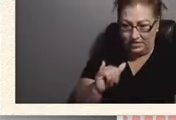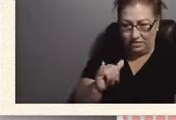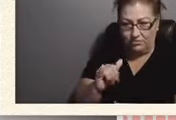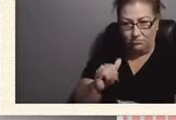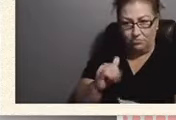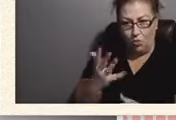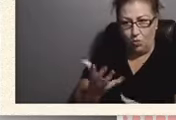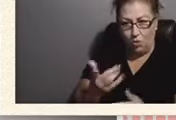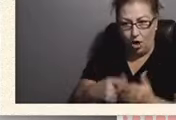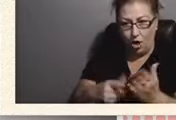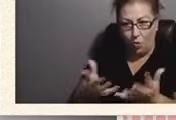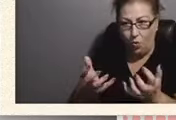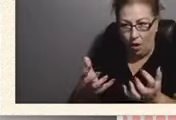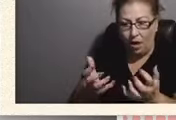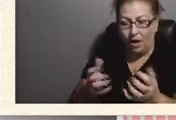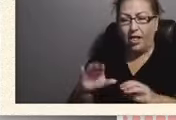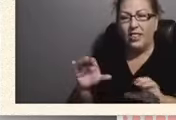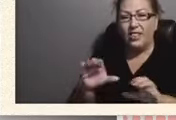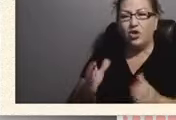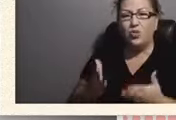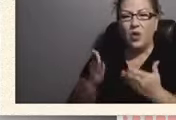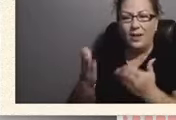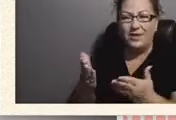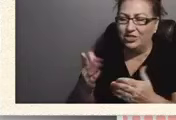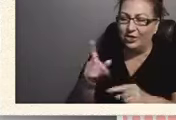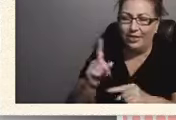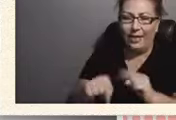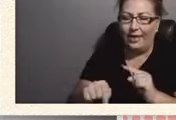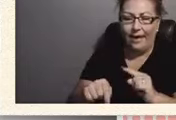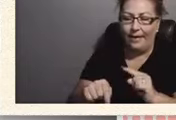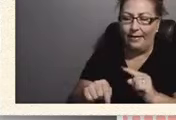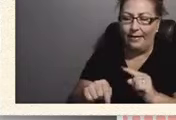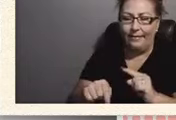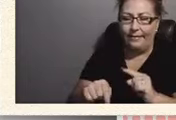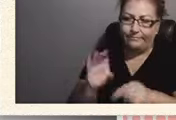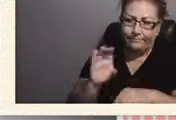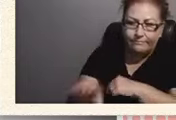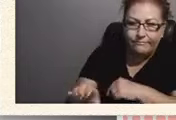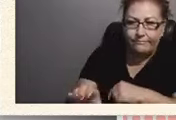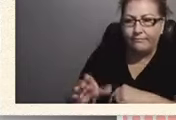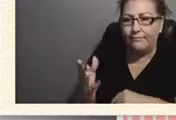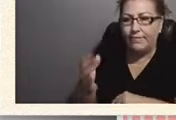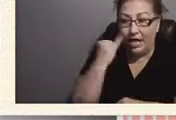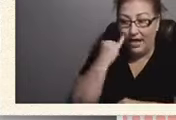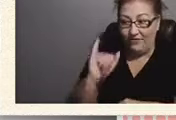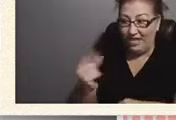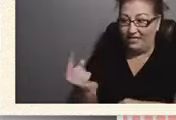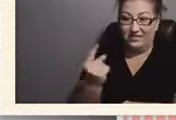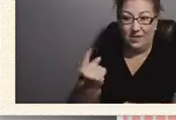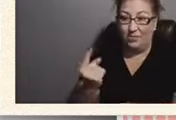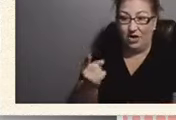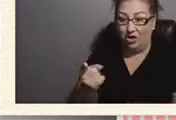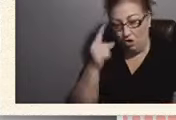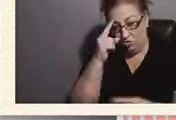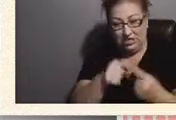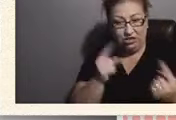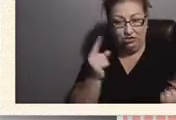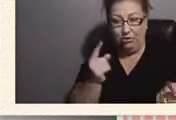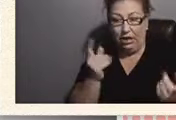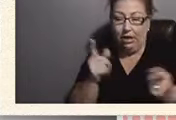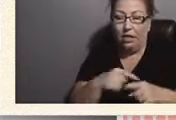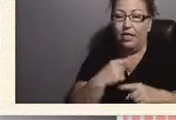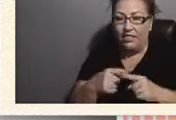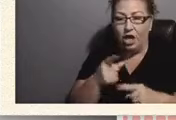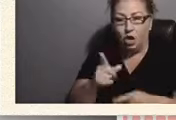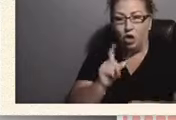They just do recommendation. They cannot. If that's something that you disagree, then you ask for